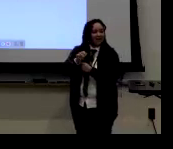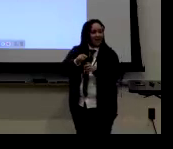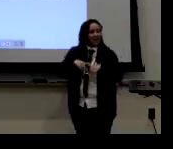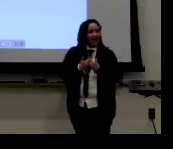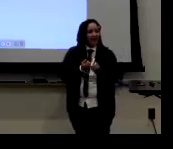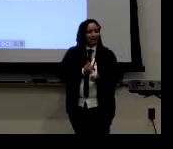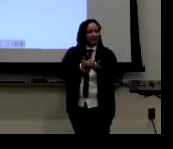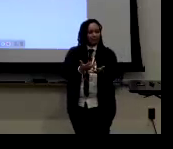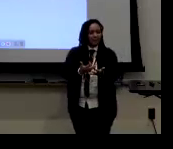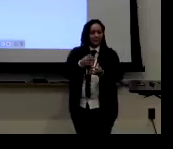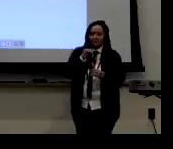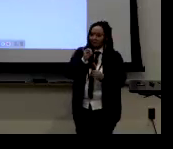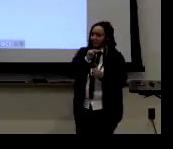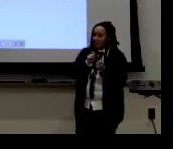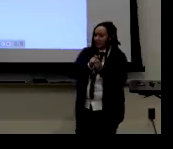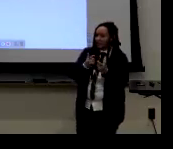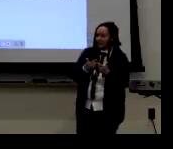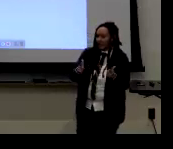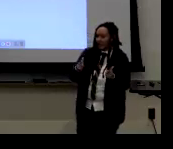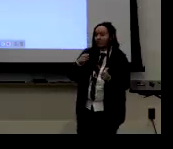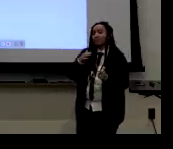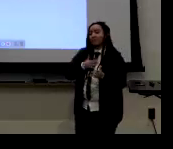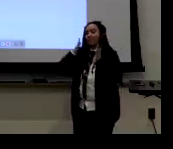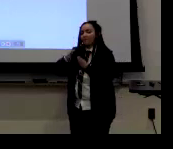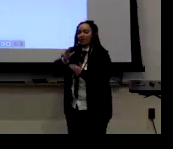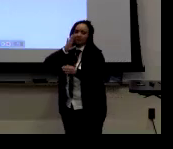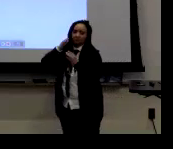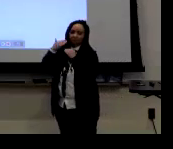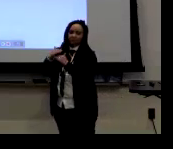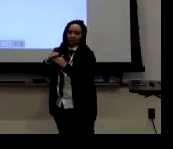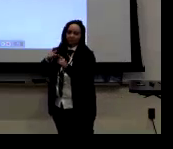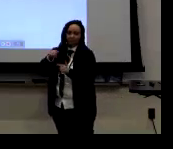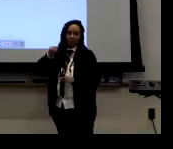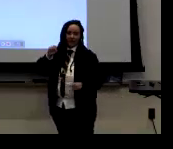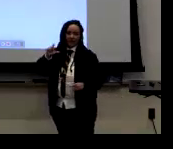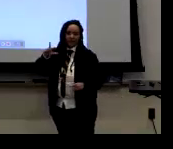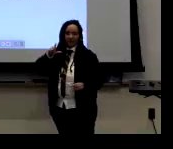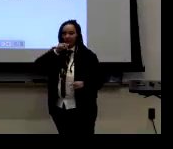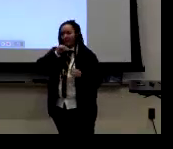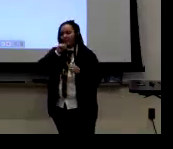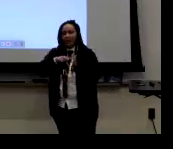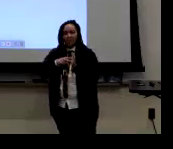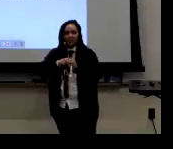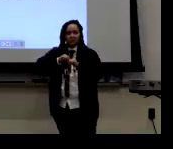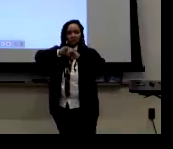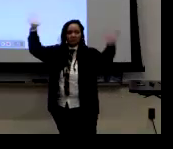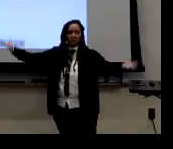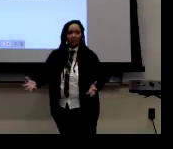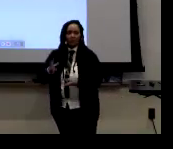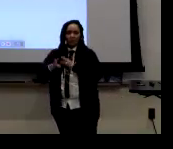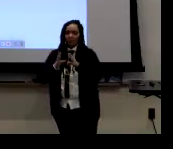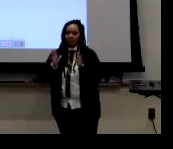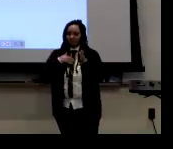which can be easy to confuse that. I'm talking about this one specific ASL